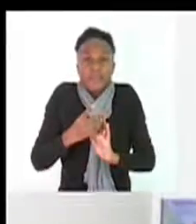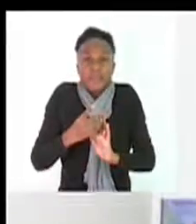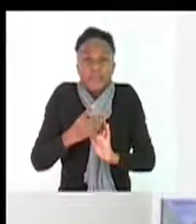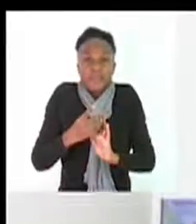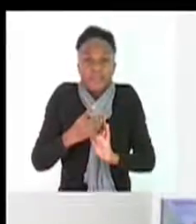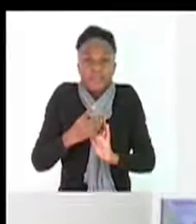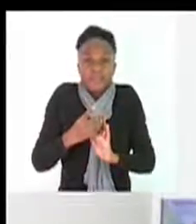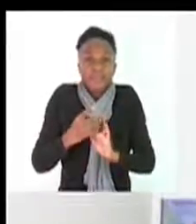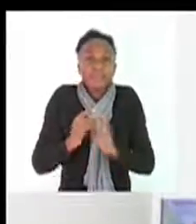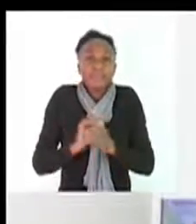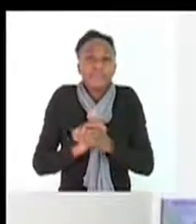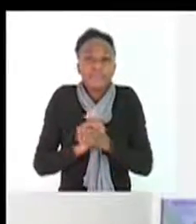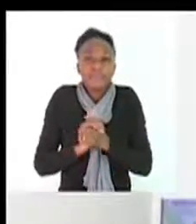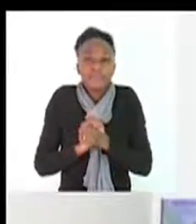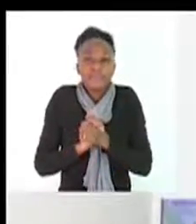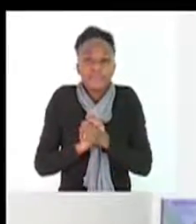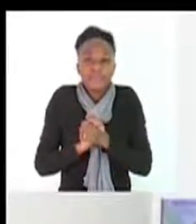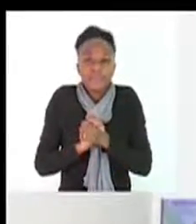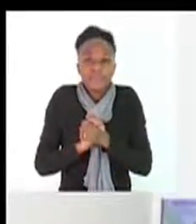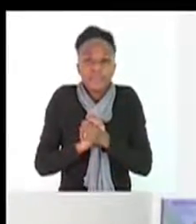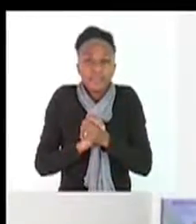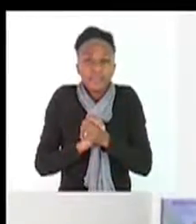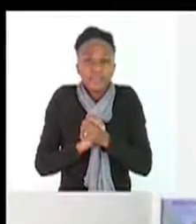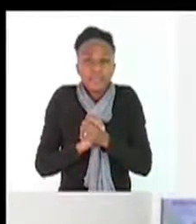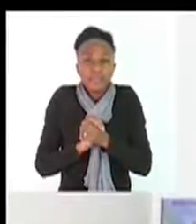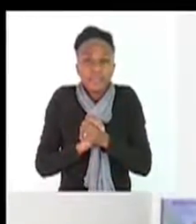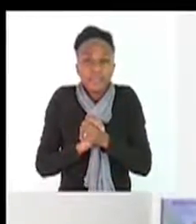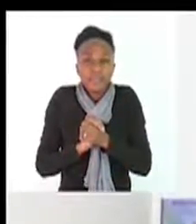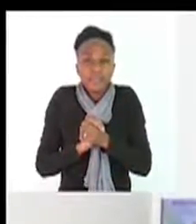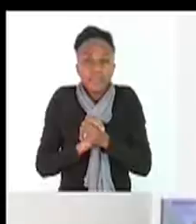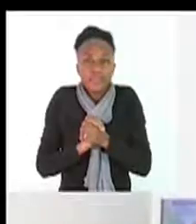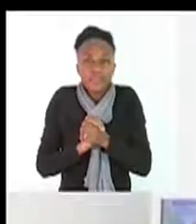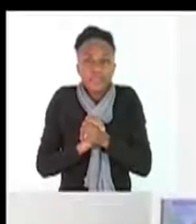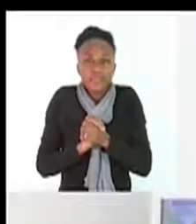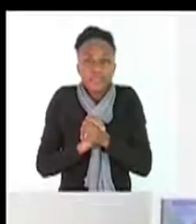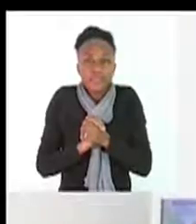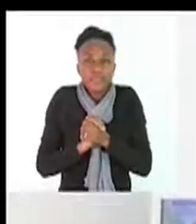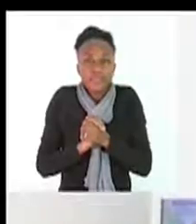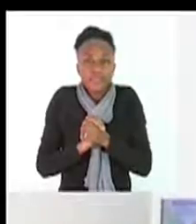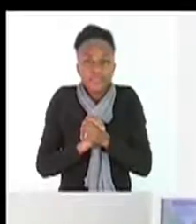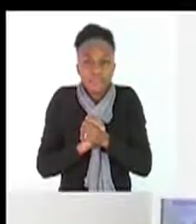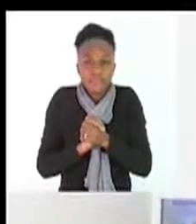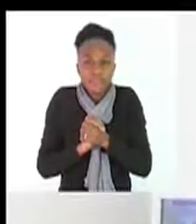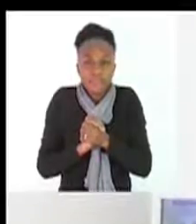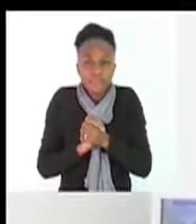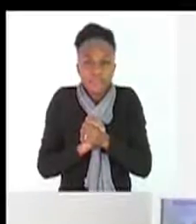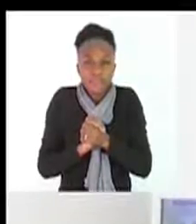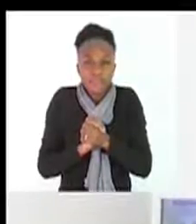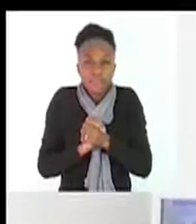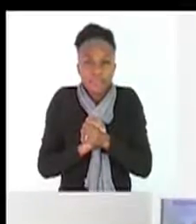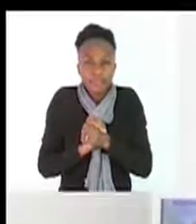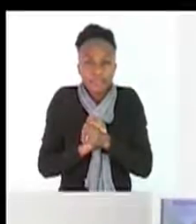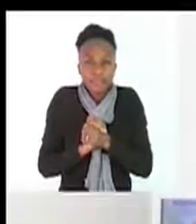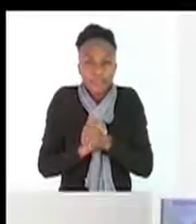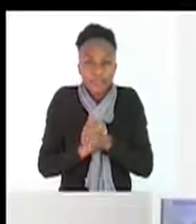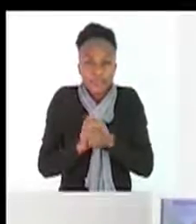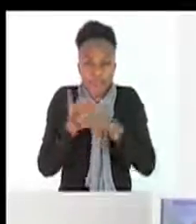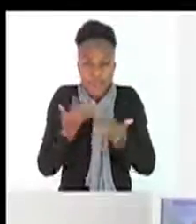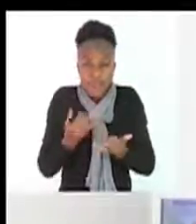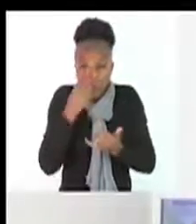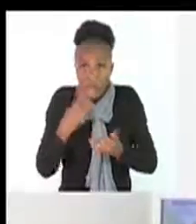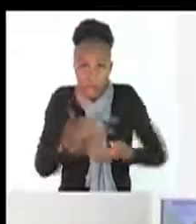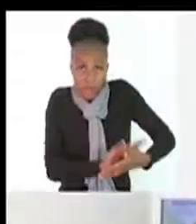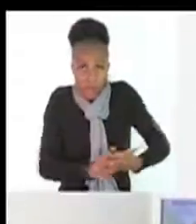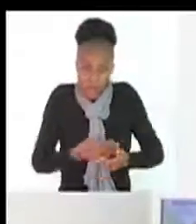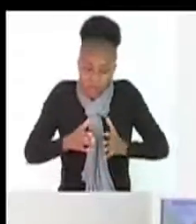here is a sperm cell joining with an egg cell. This round one is an egg cell, so it's fusing its draining so that a baby can be able to form. So,